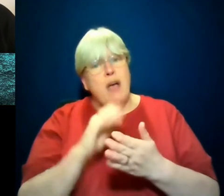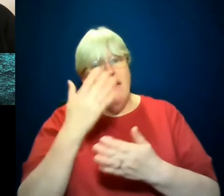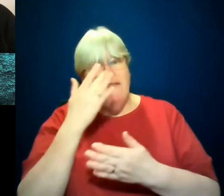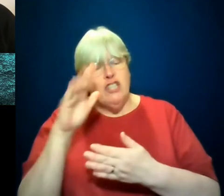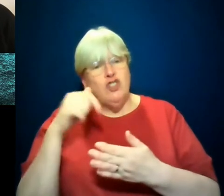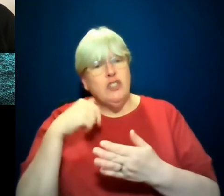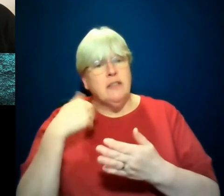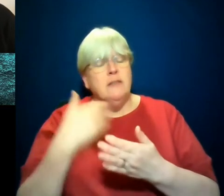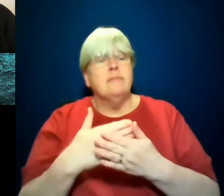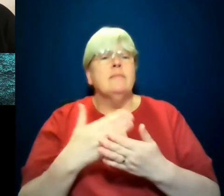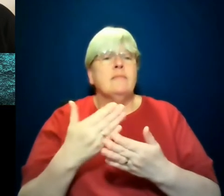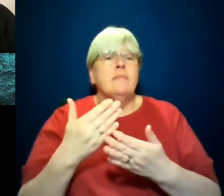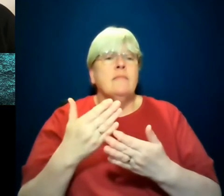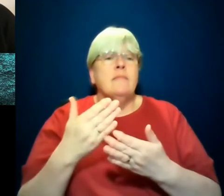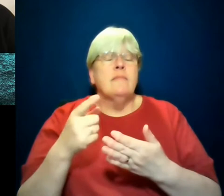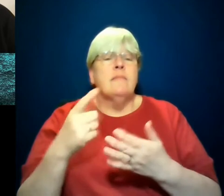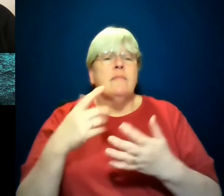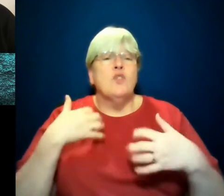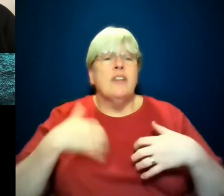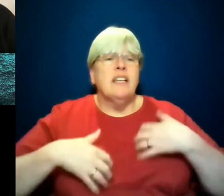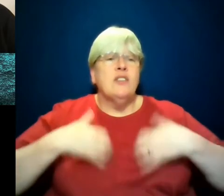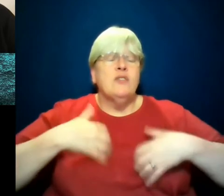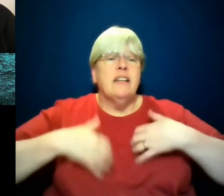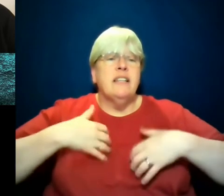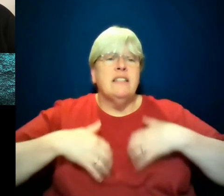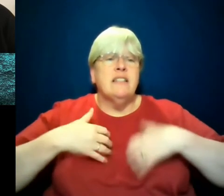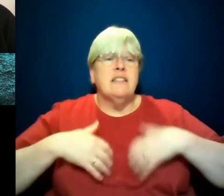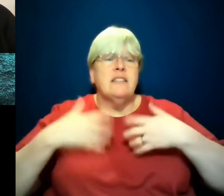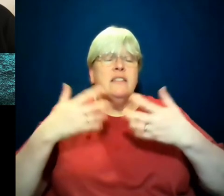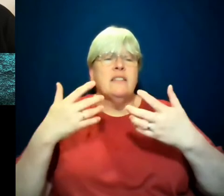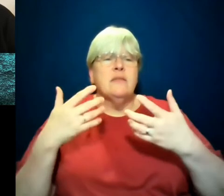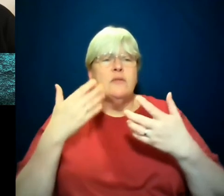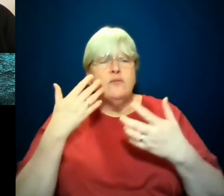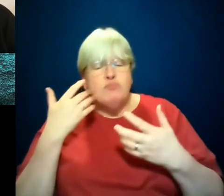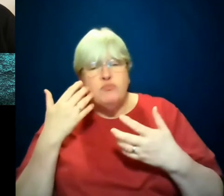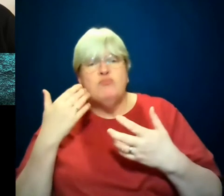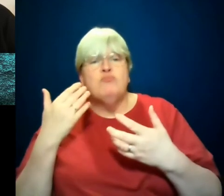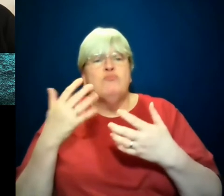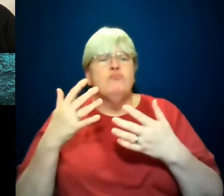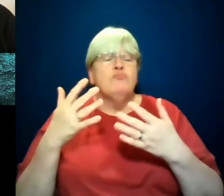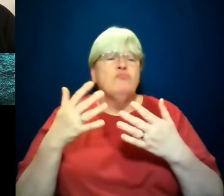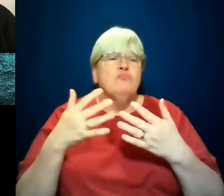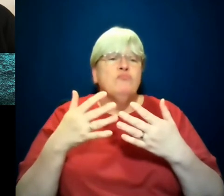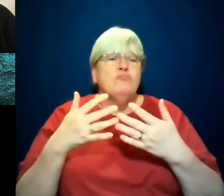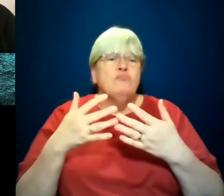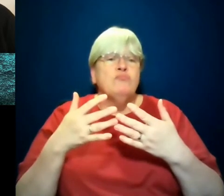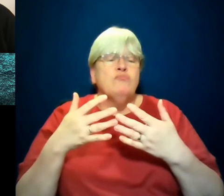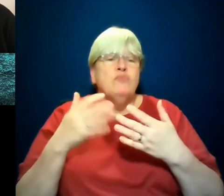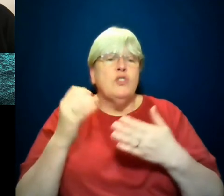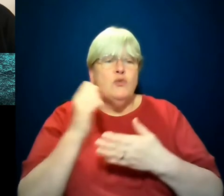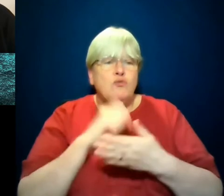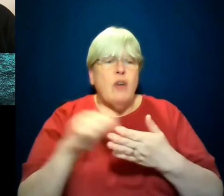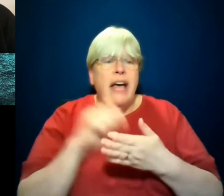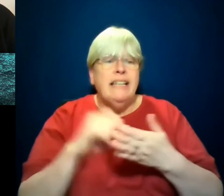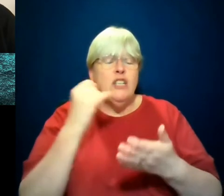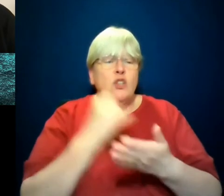You're interested about the mechanics and the whys and wherefores of writing about crime fiction, of writing crime fiction far more than you're interested in